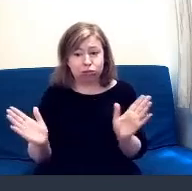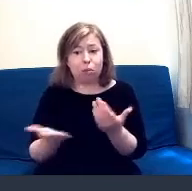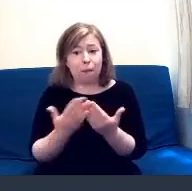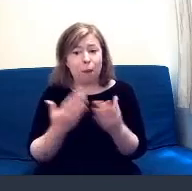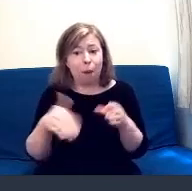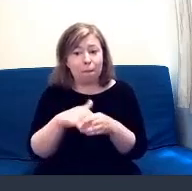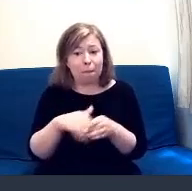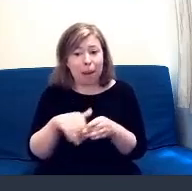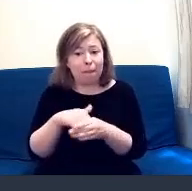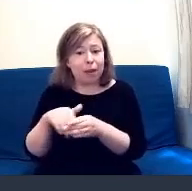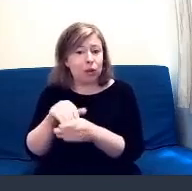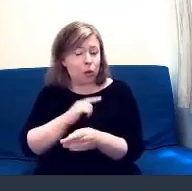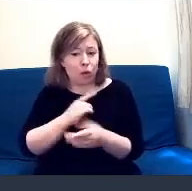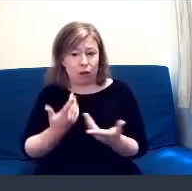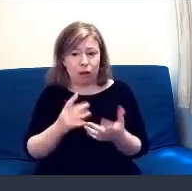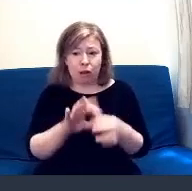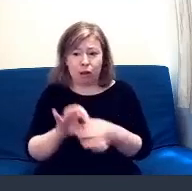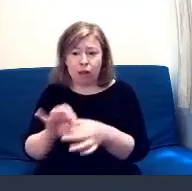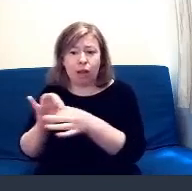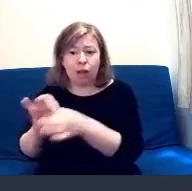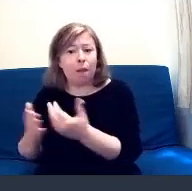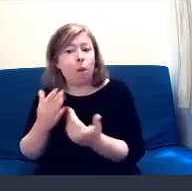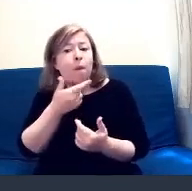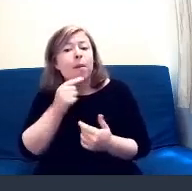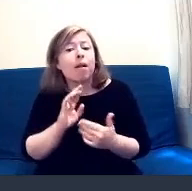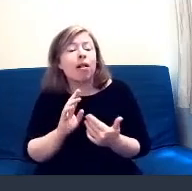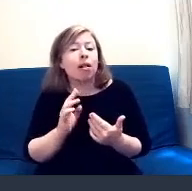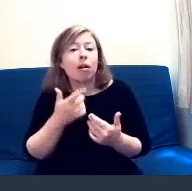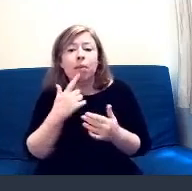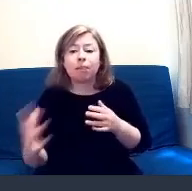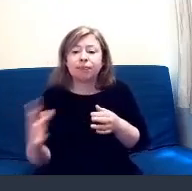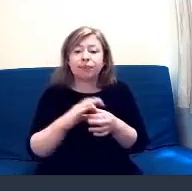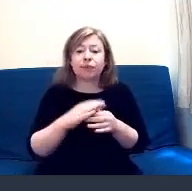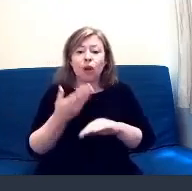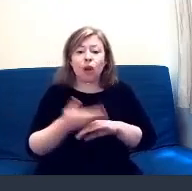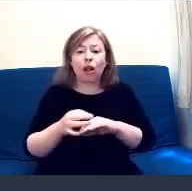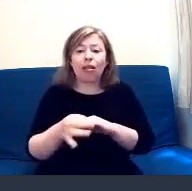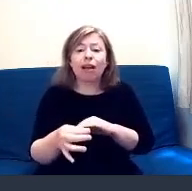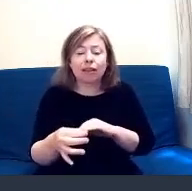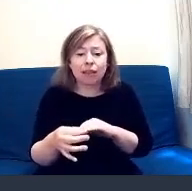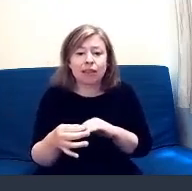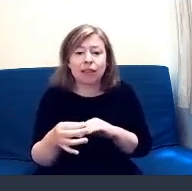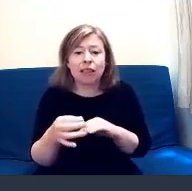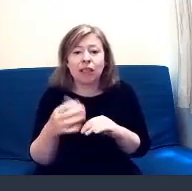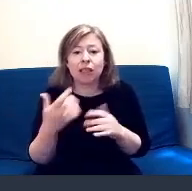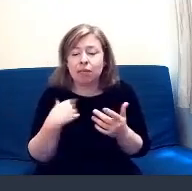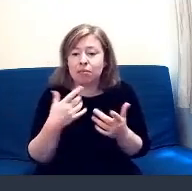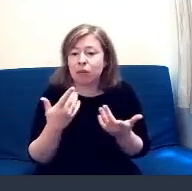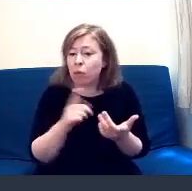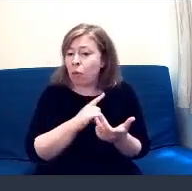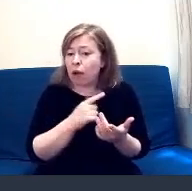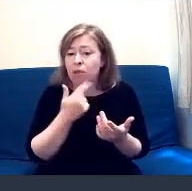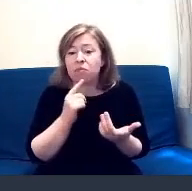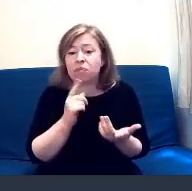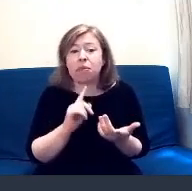And online, we're getting new members and we're encouraging people to keep joining it. So people have different ways of communicating with us,